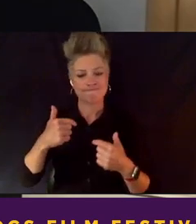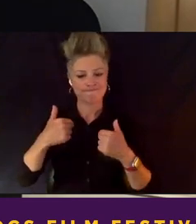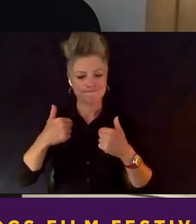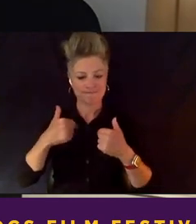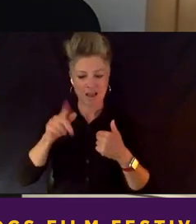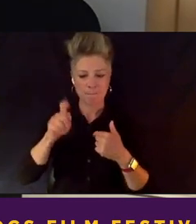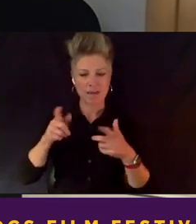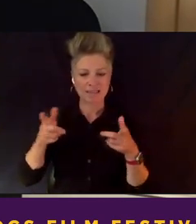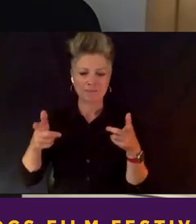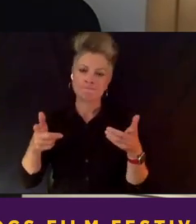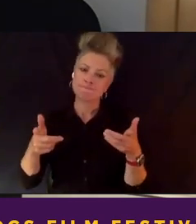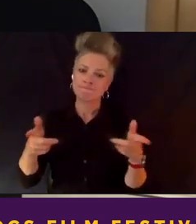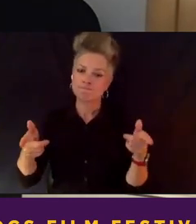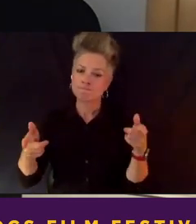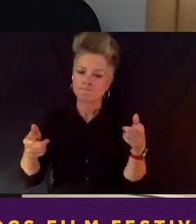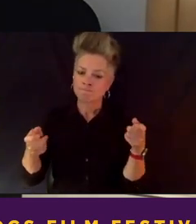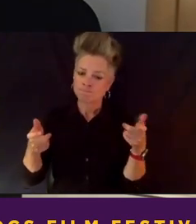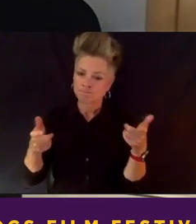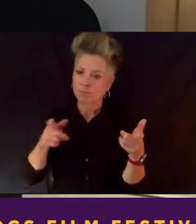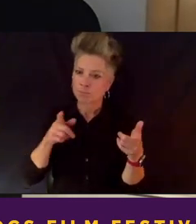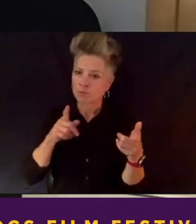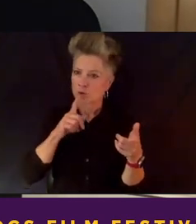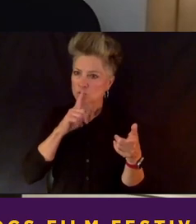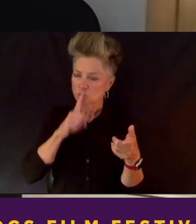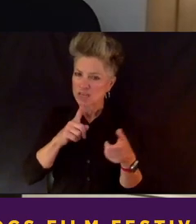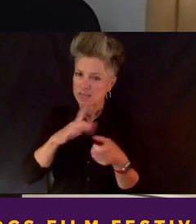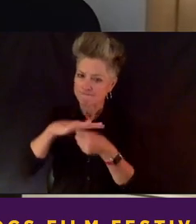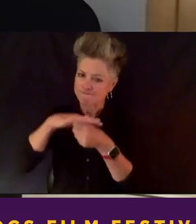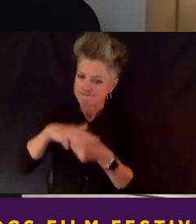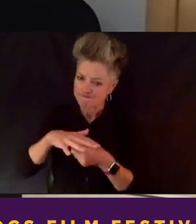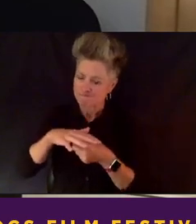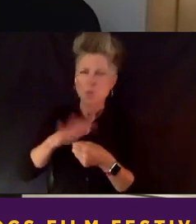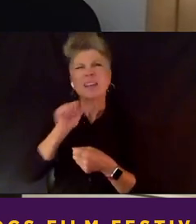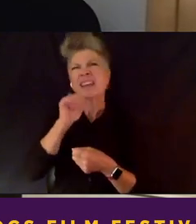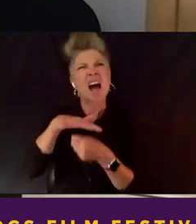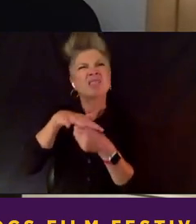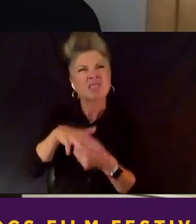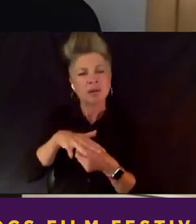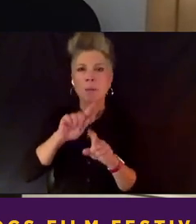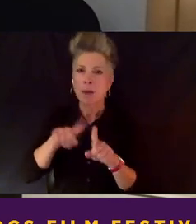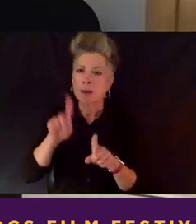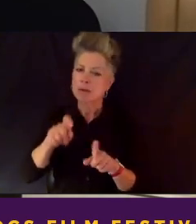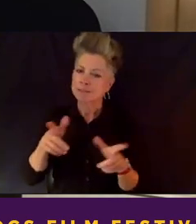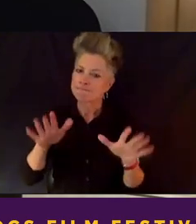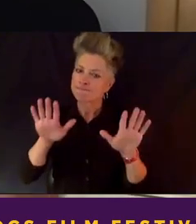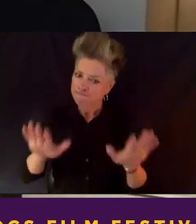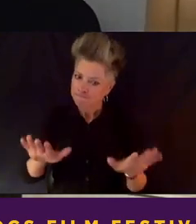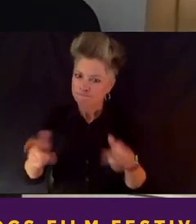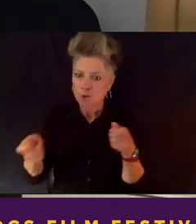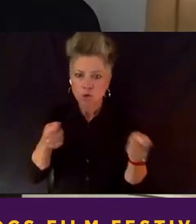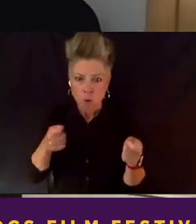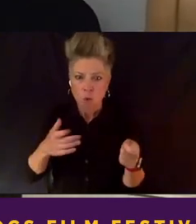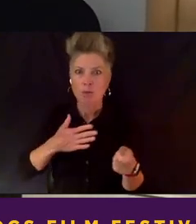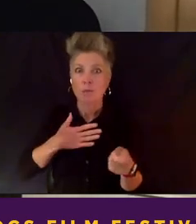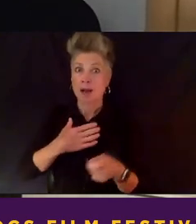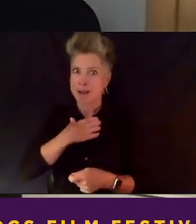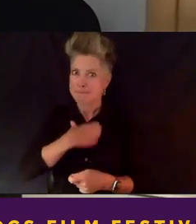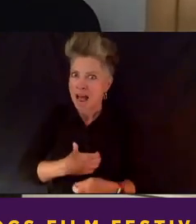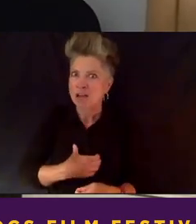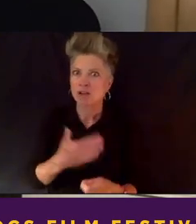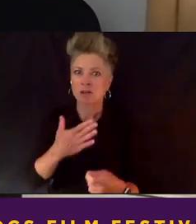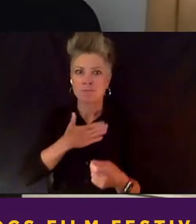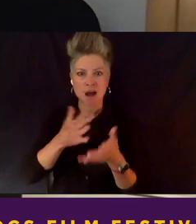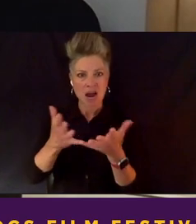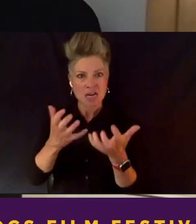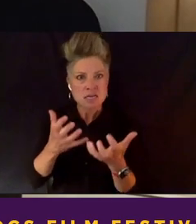or I don't say rein in but just really put your passions and emotions for a subject matter or particular perspective, underneath, you know,